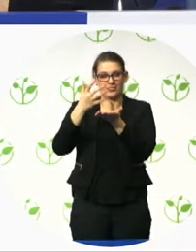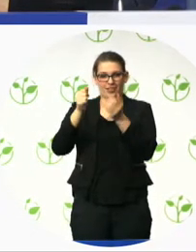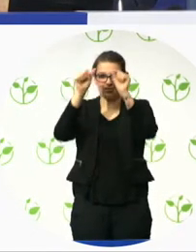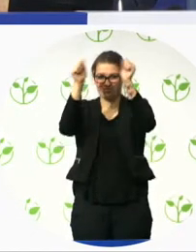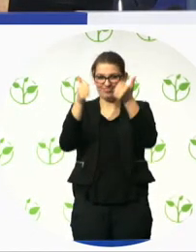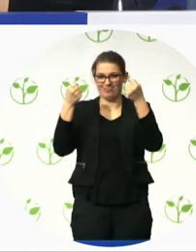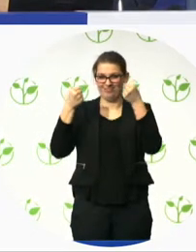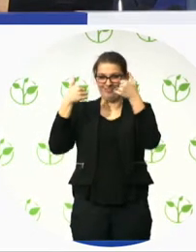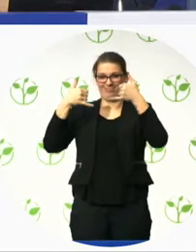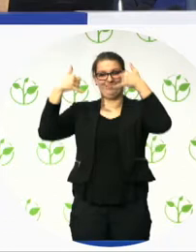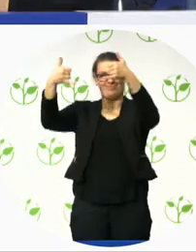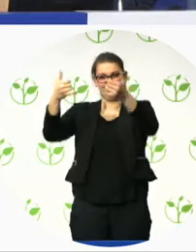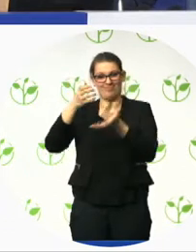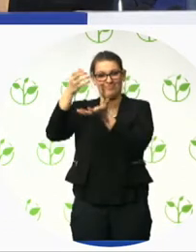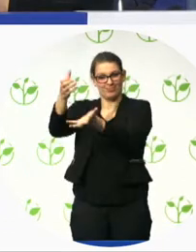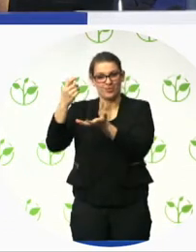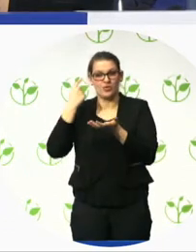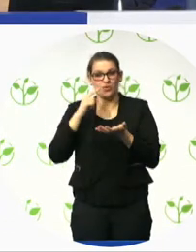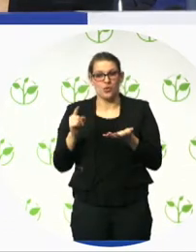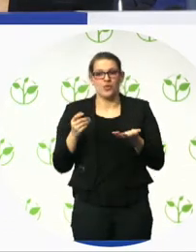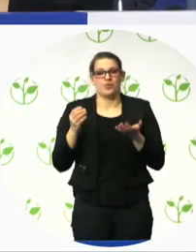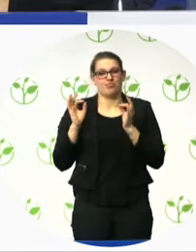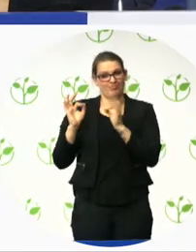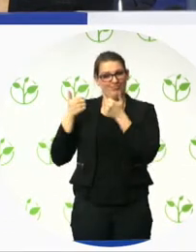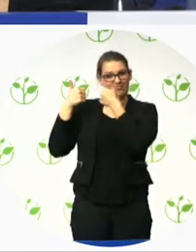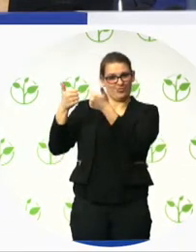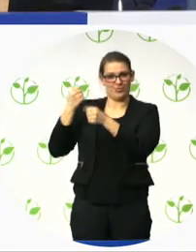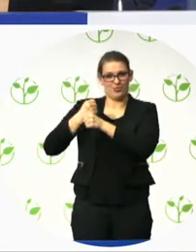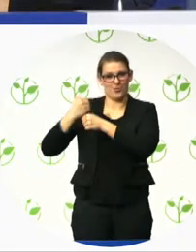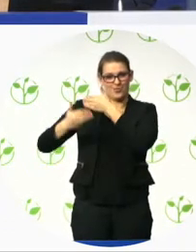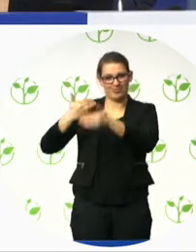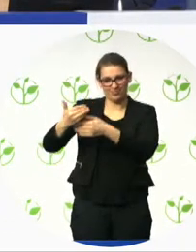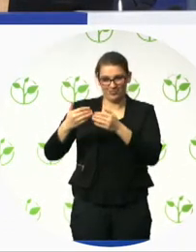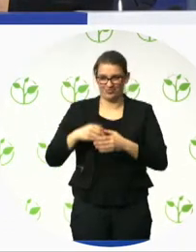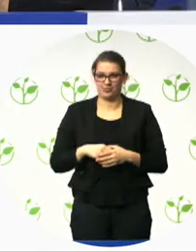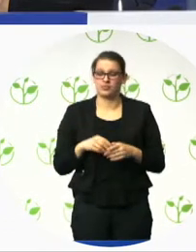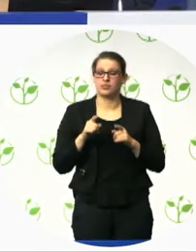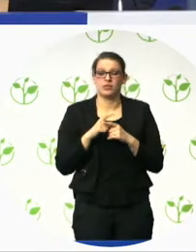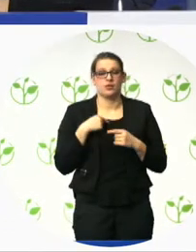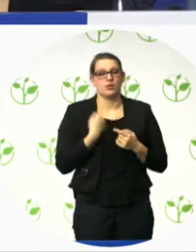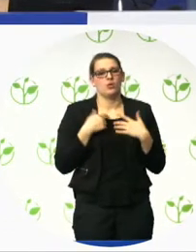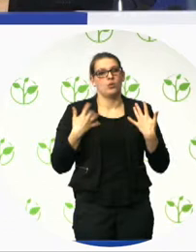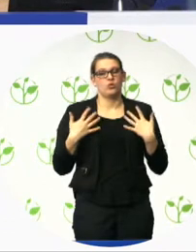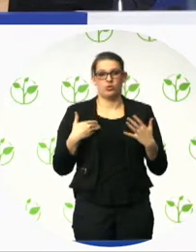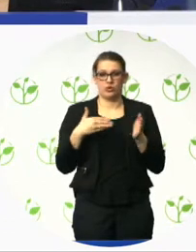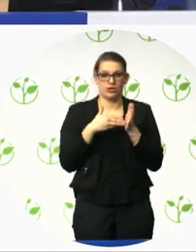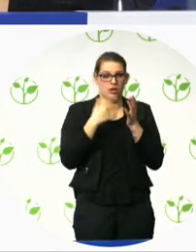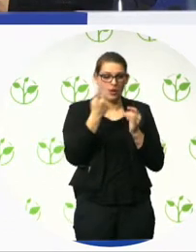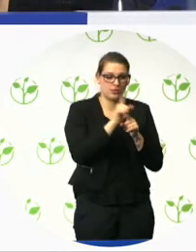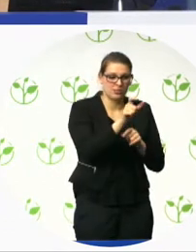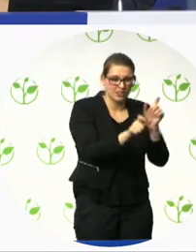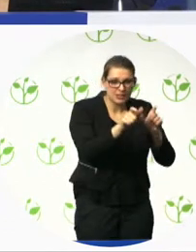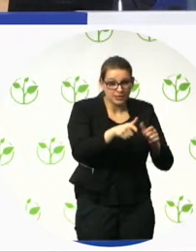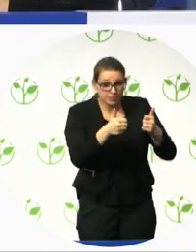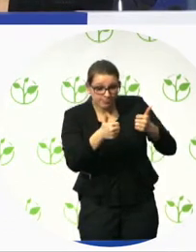there's the feedback from the building user. And one of my colleagues there who's pictured at the lift, Tony, came across and said, when I asked him for a testimonial,